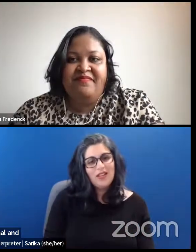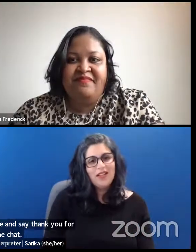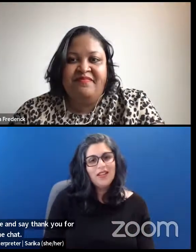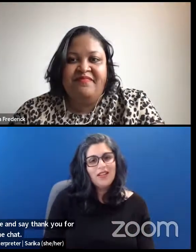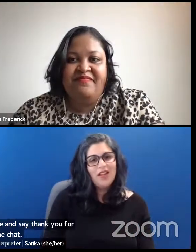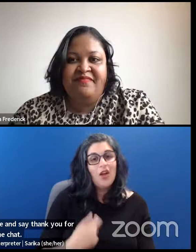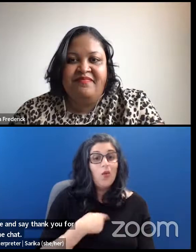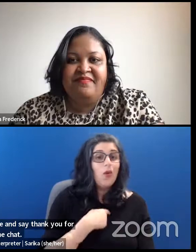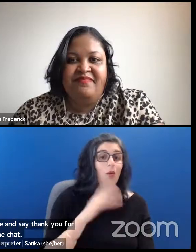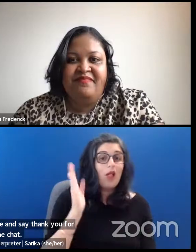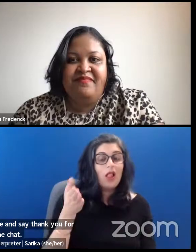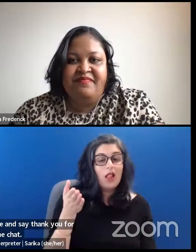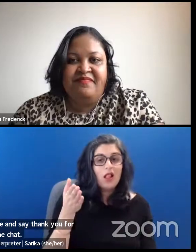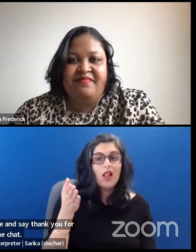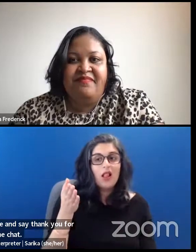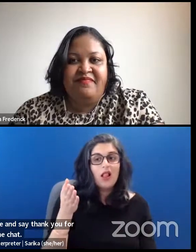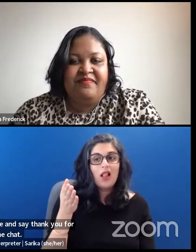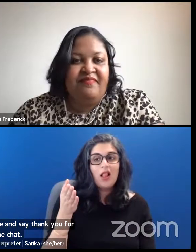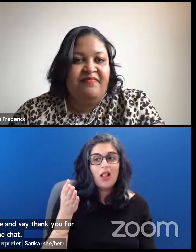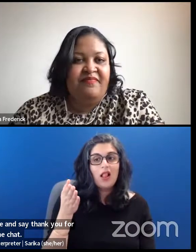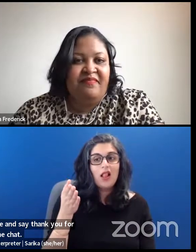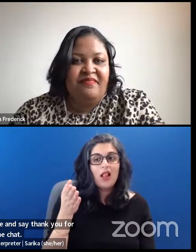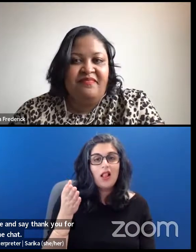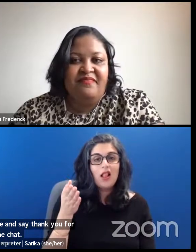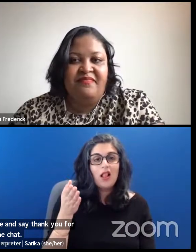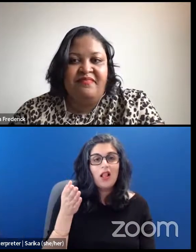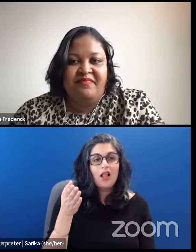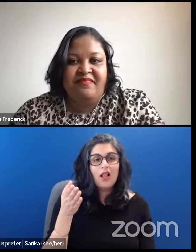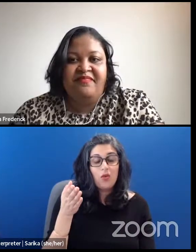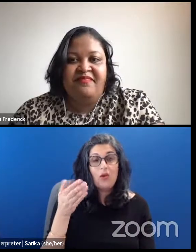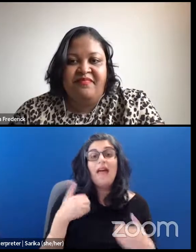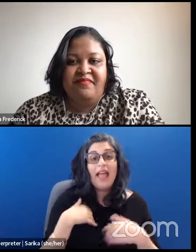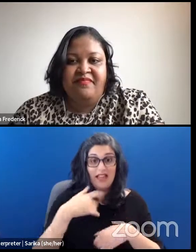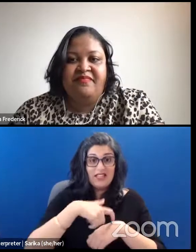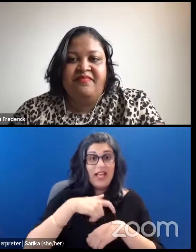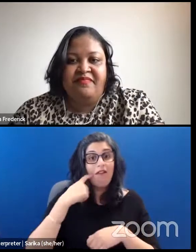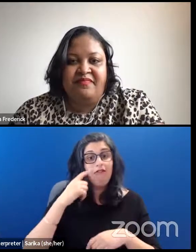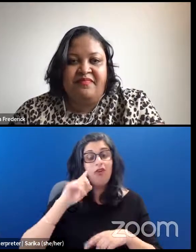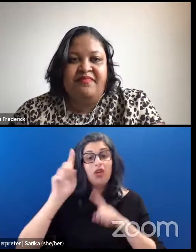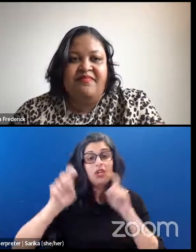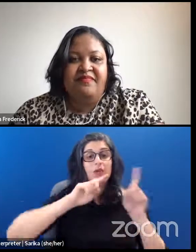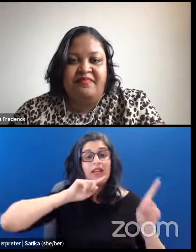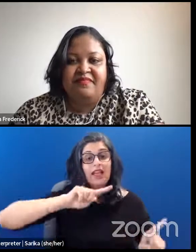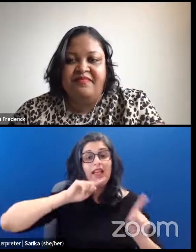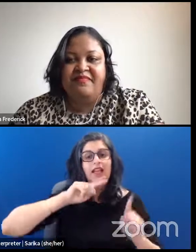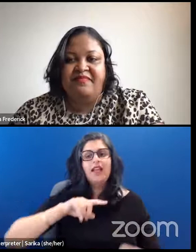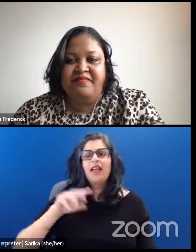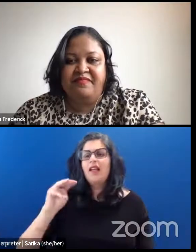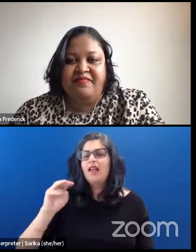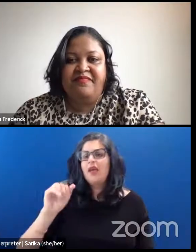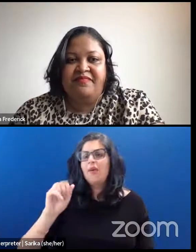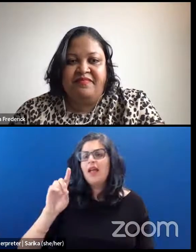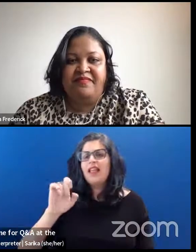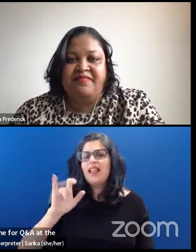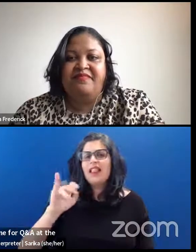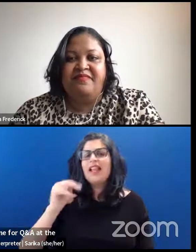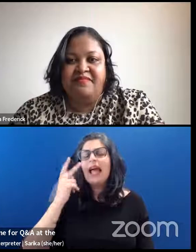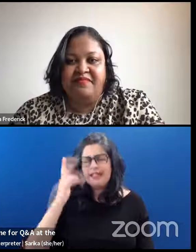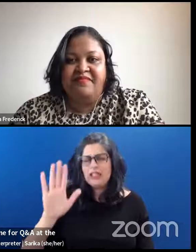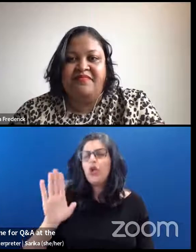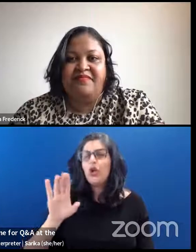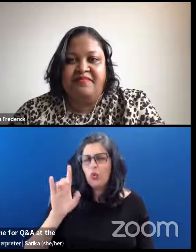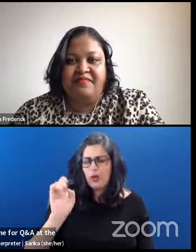take some time for Q&A at the end. Madeline, I see your question. I think we're going to answer it in just a moment.